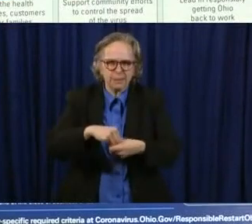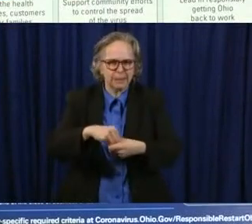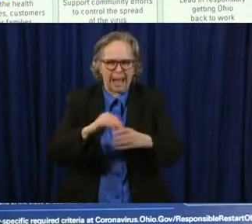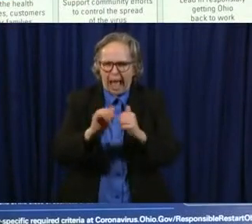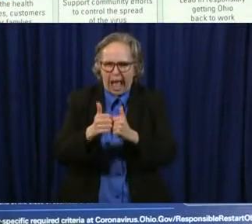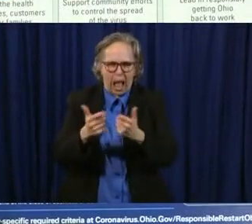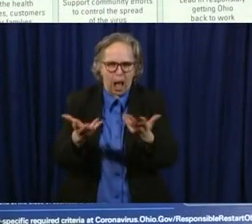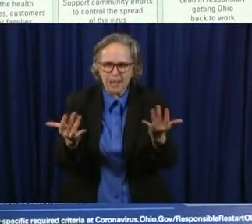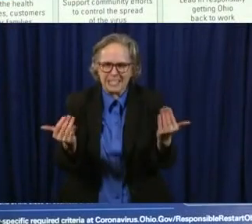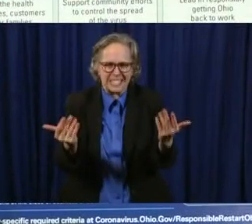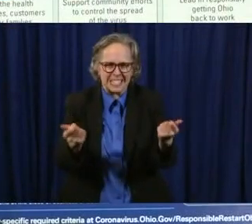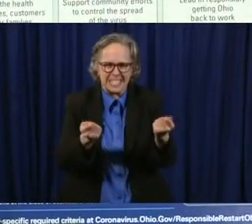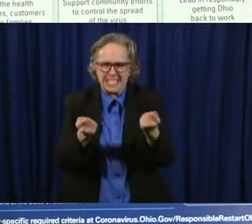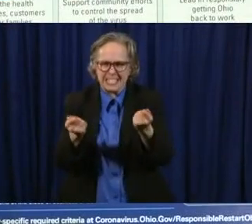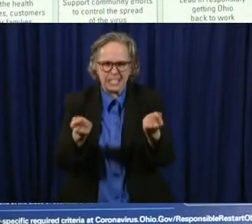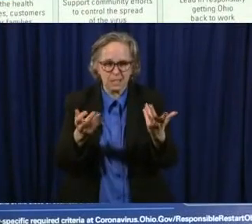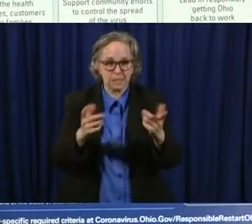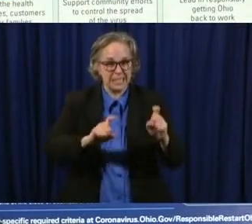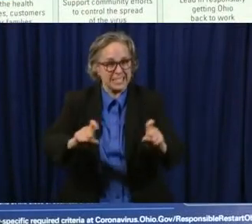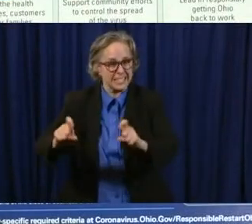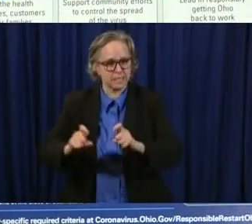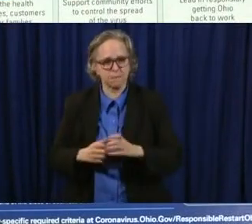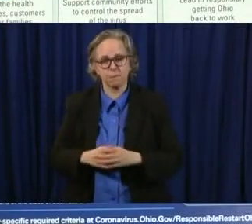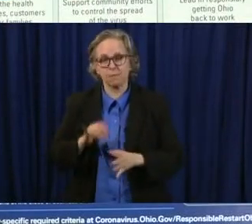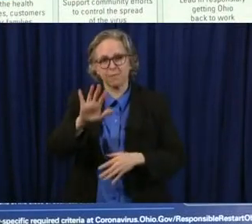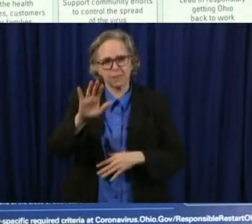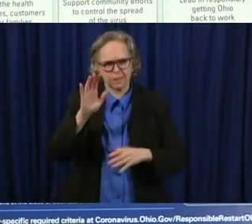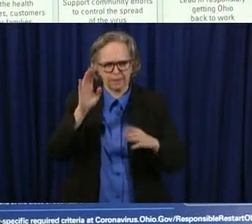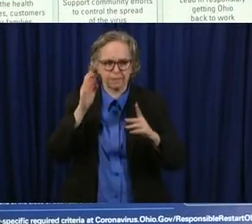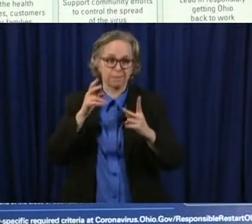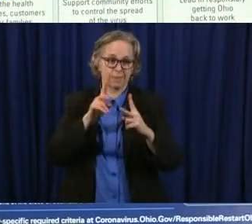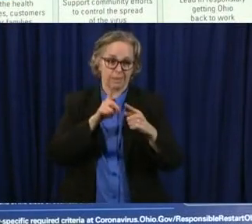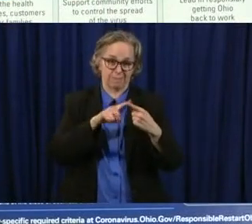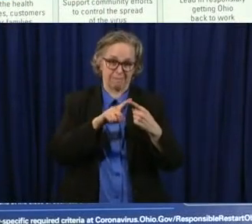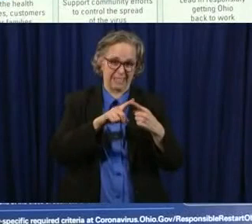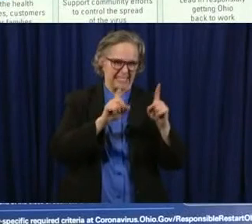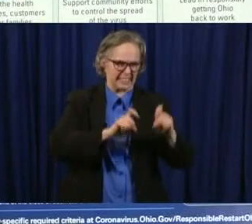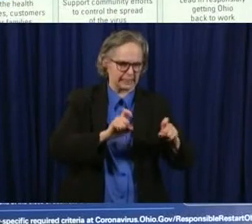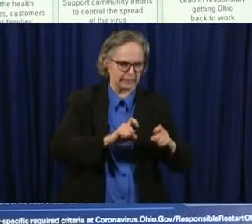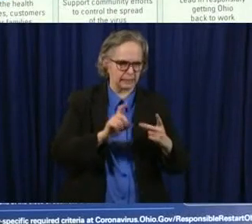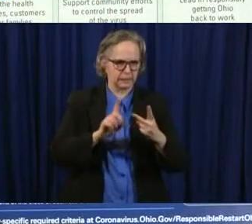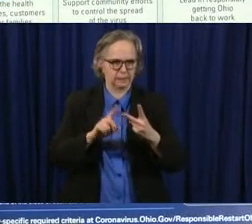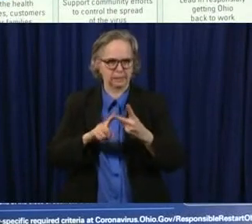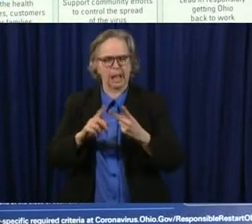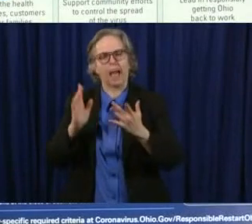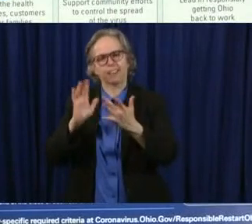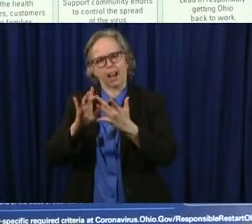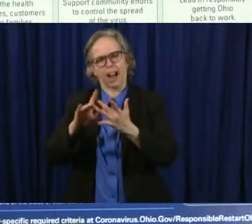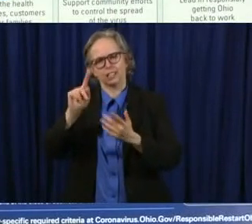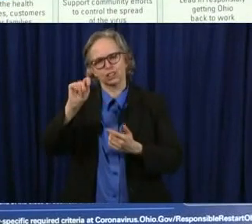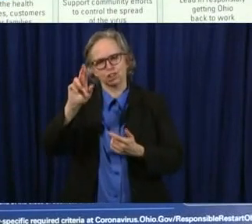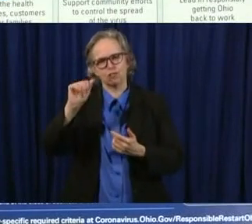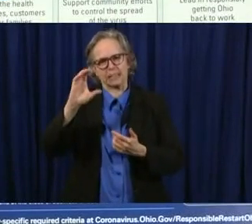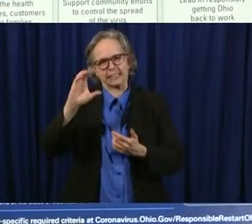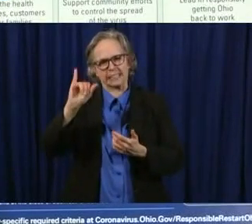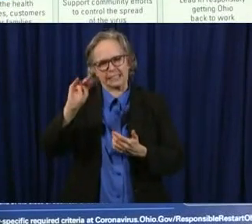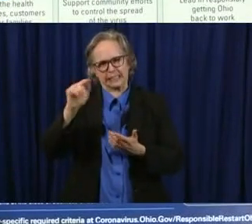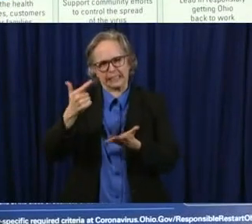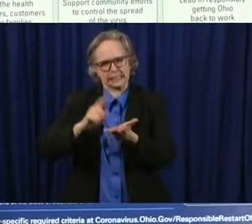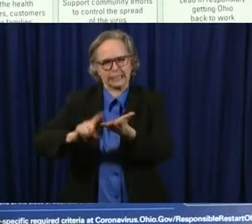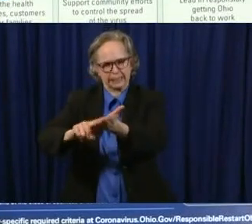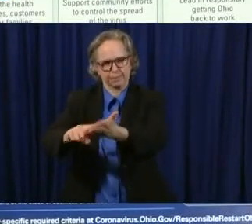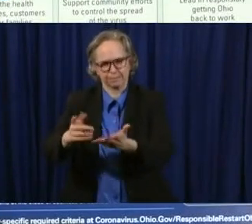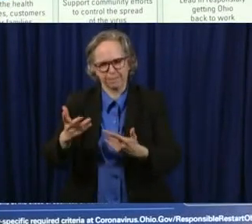one contact uh the testing that goes along with the contacts vice versa uh as well as going in and